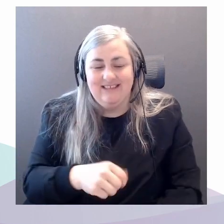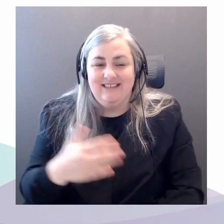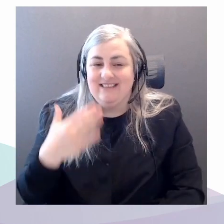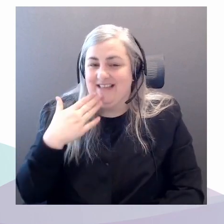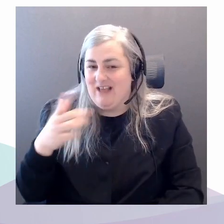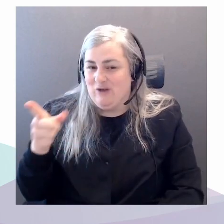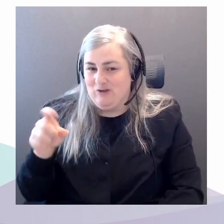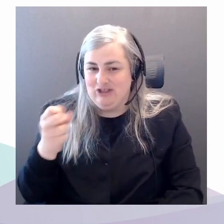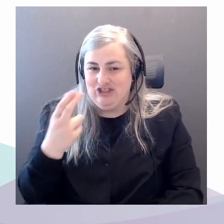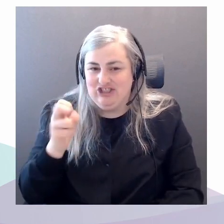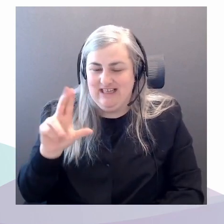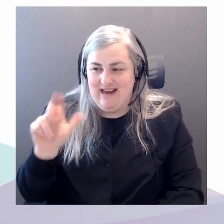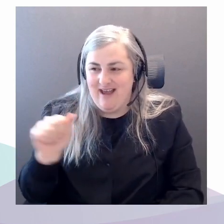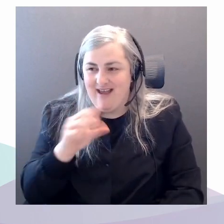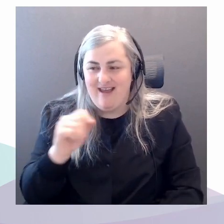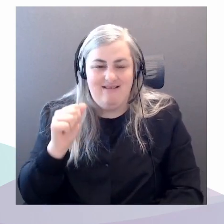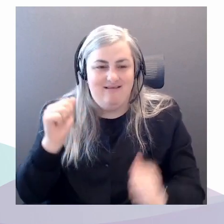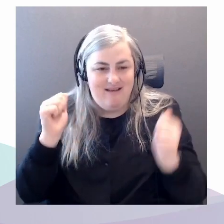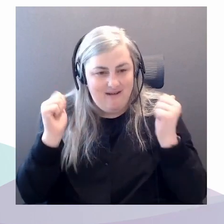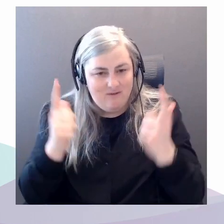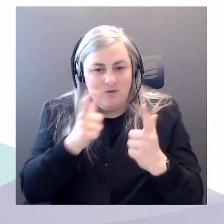everyone who's been along for the ride.